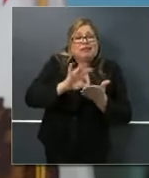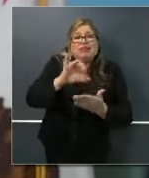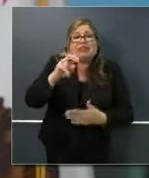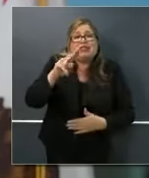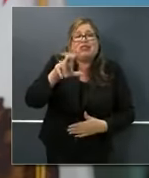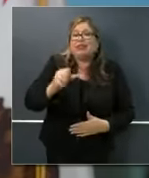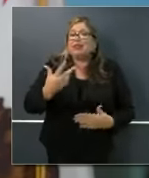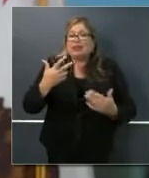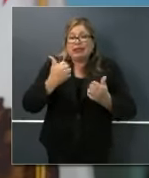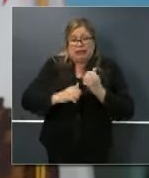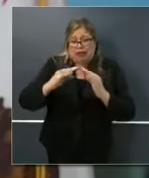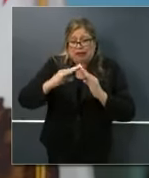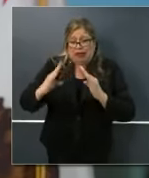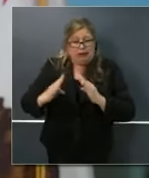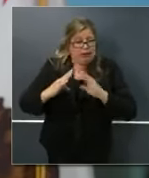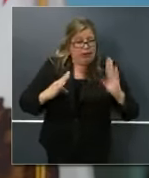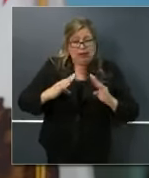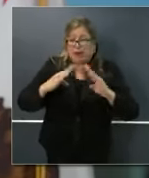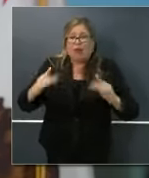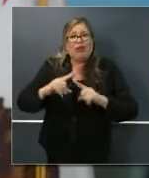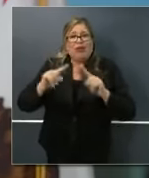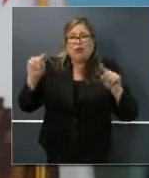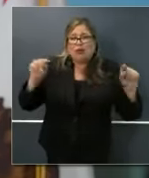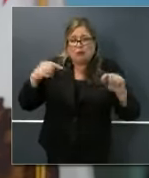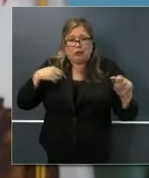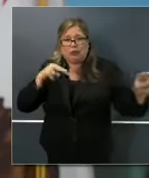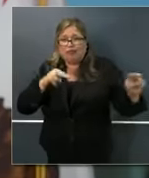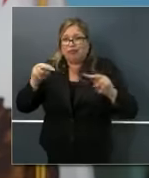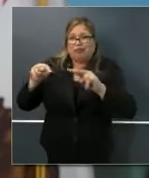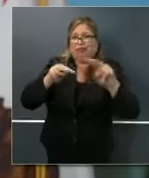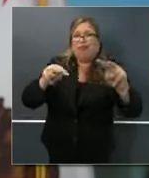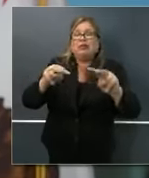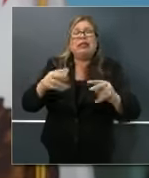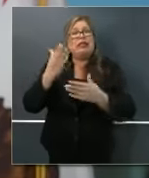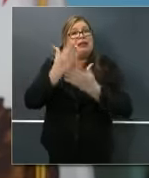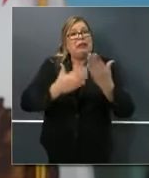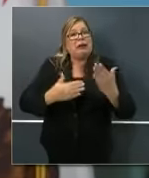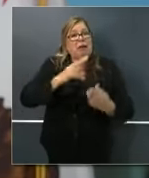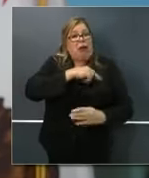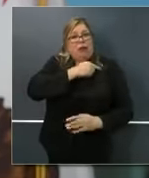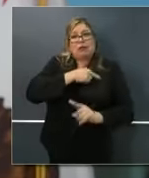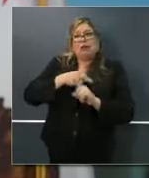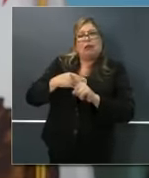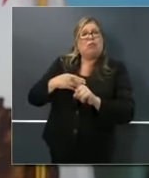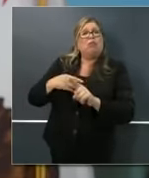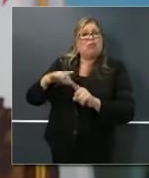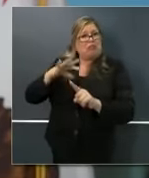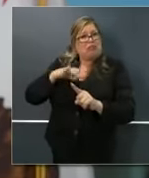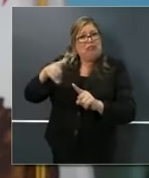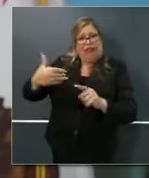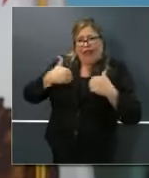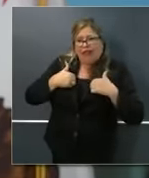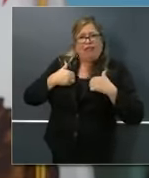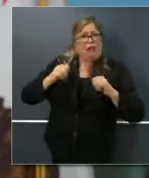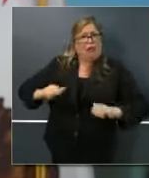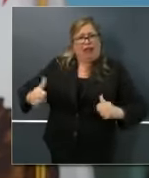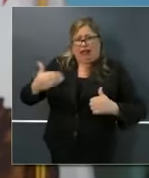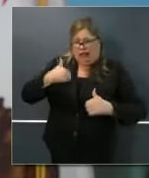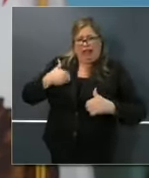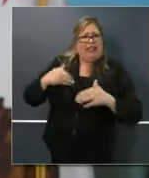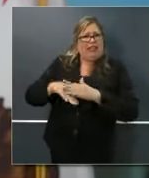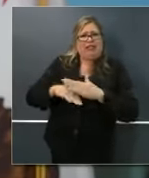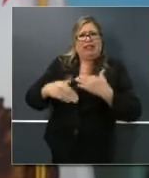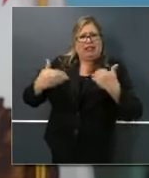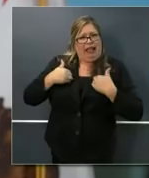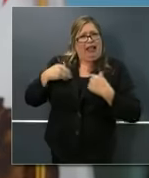by neighborhood. And while some of our hospitals have substantial capacity, others, I got a few